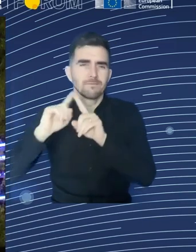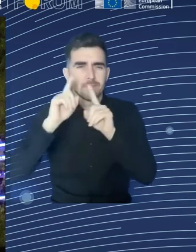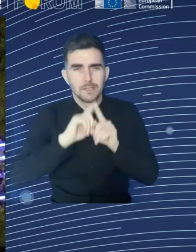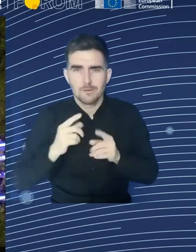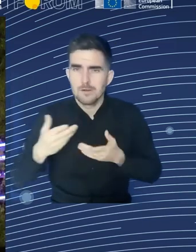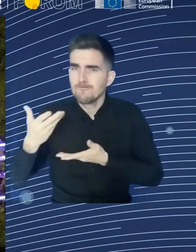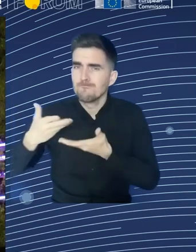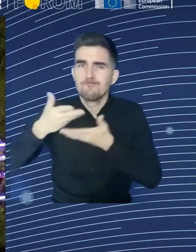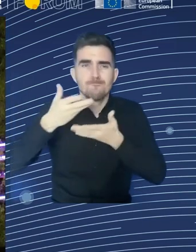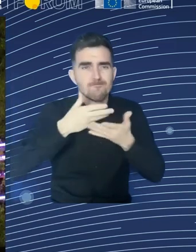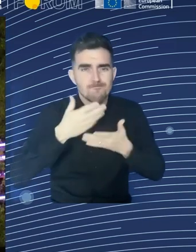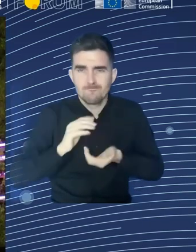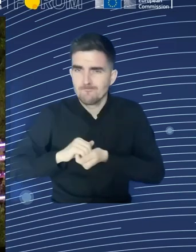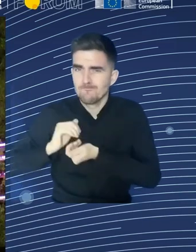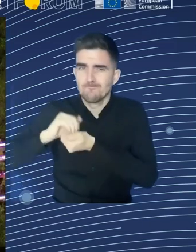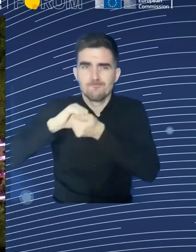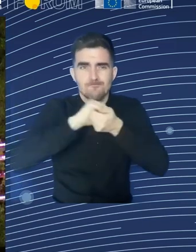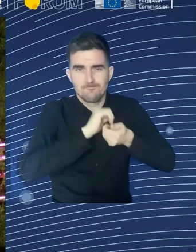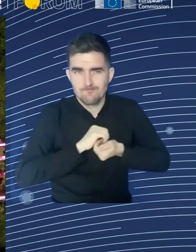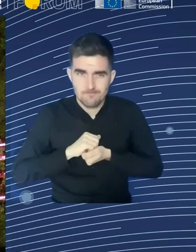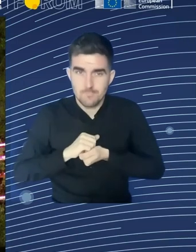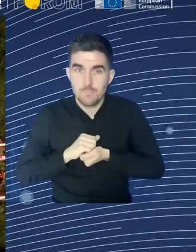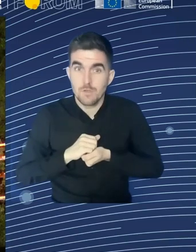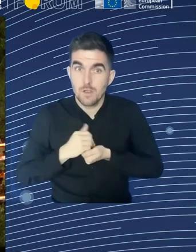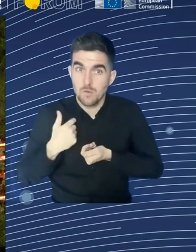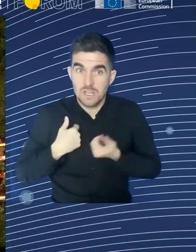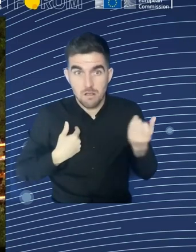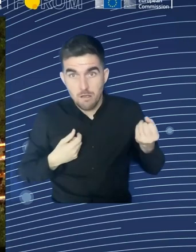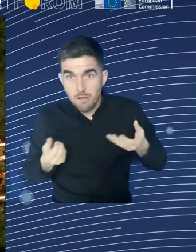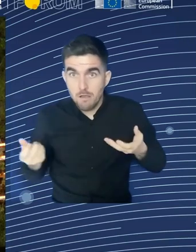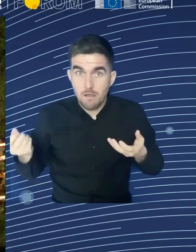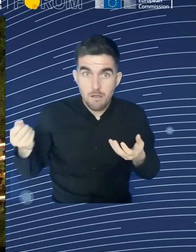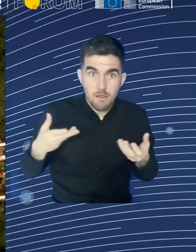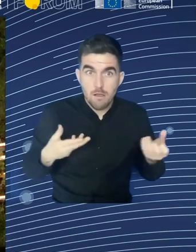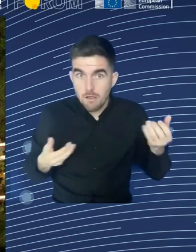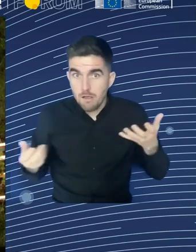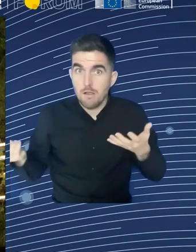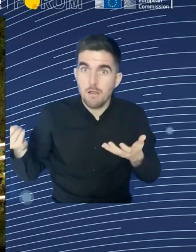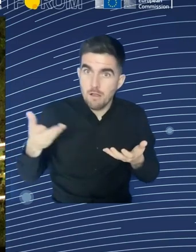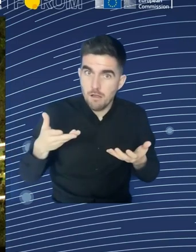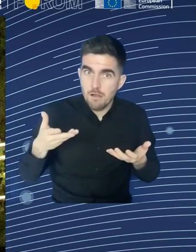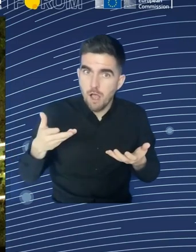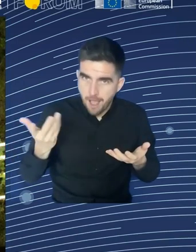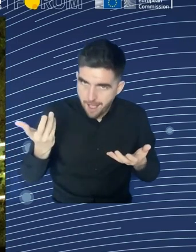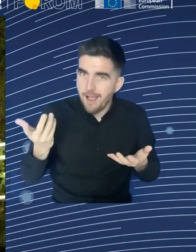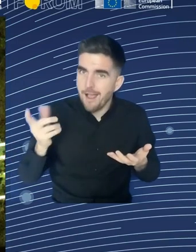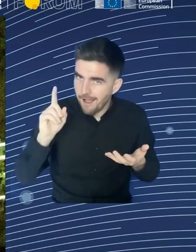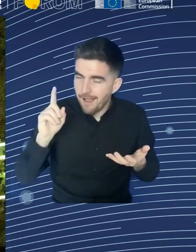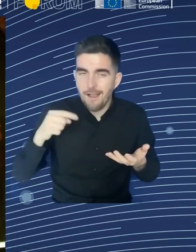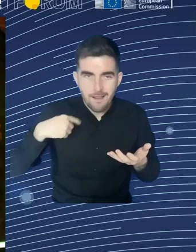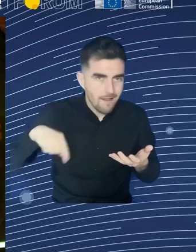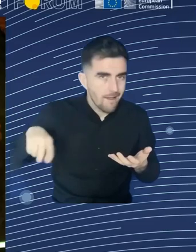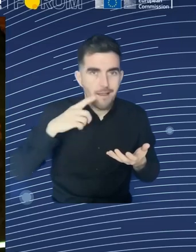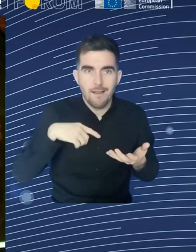on common challenges, and this could also be very enriching for the EU policy making,